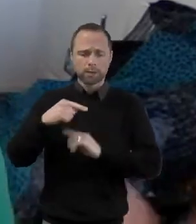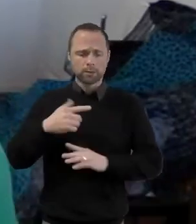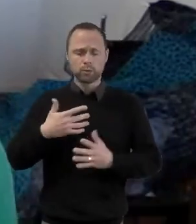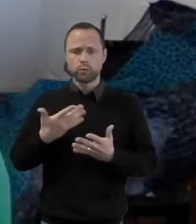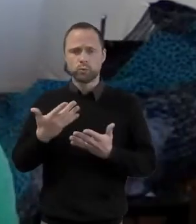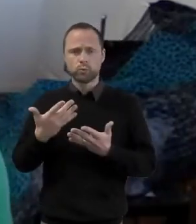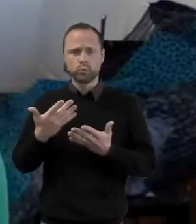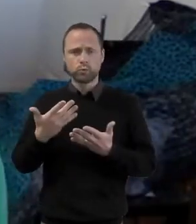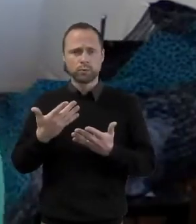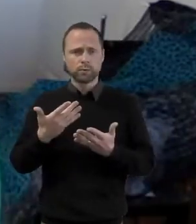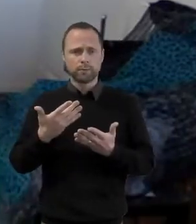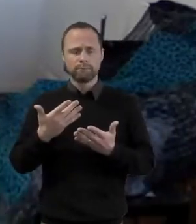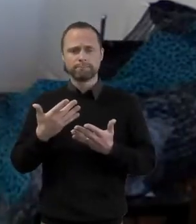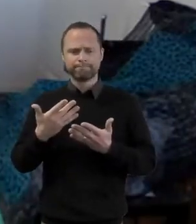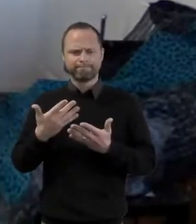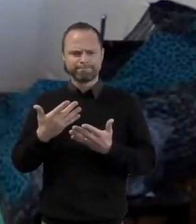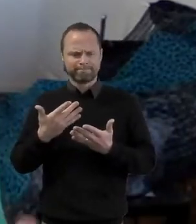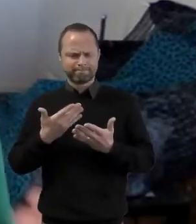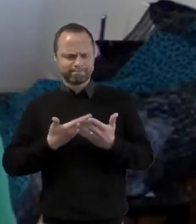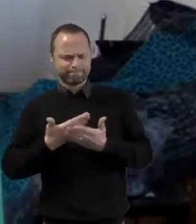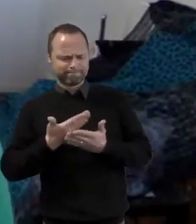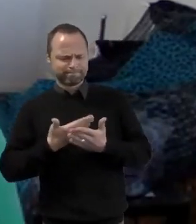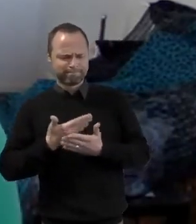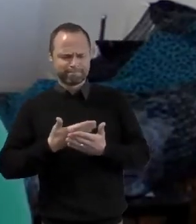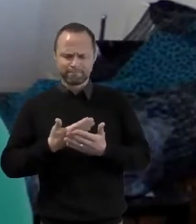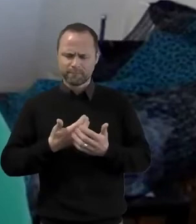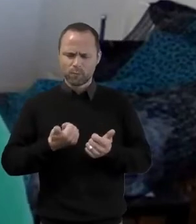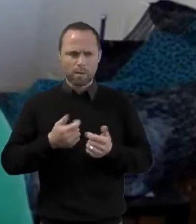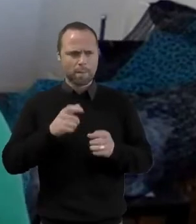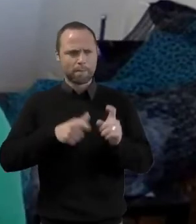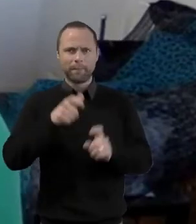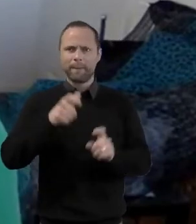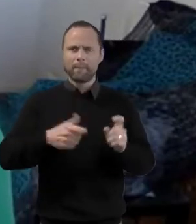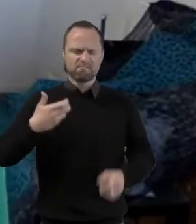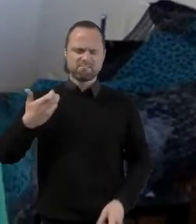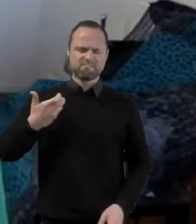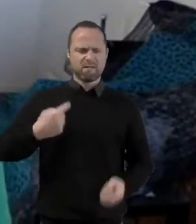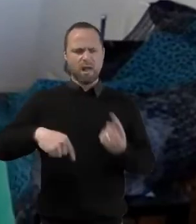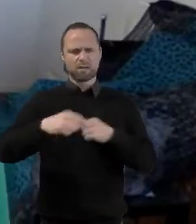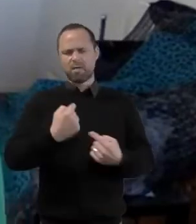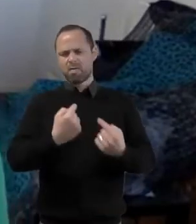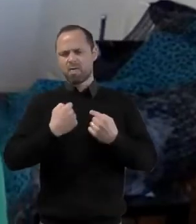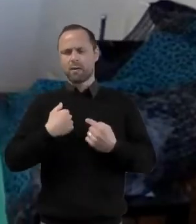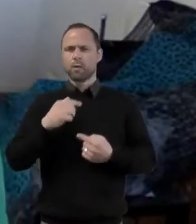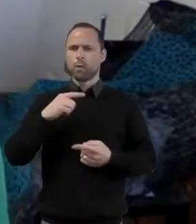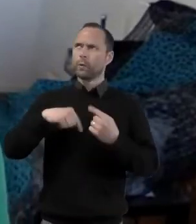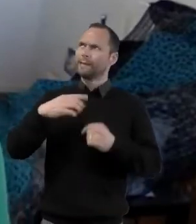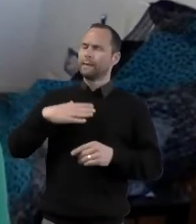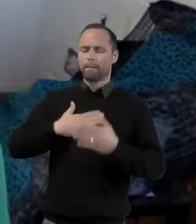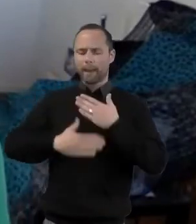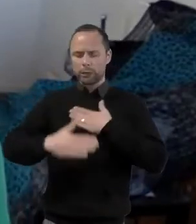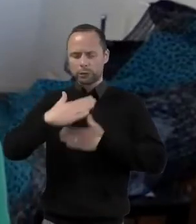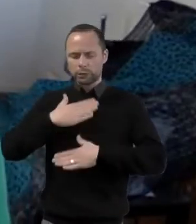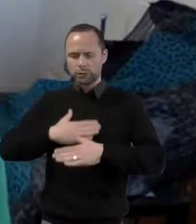us, rub us up the wrong way and in the same righteous way you act towards us.